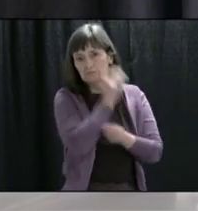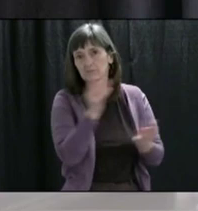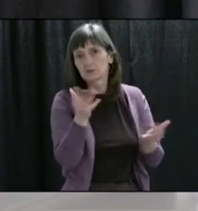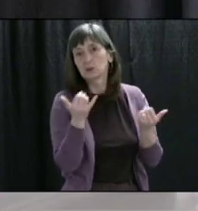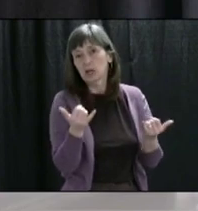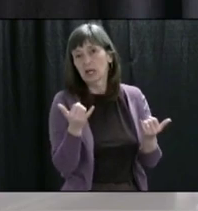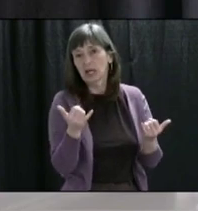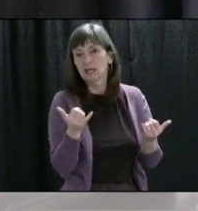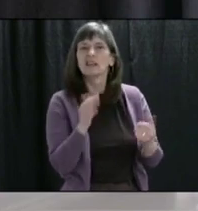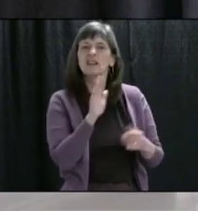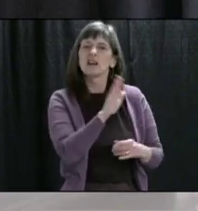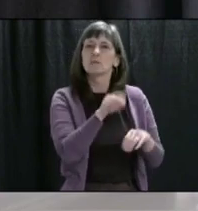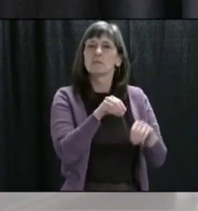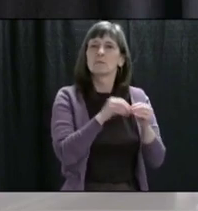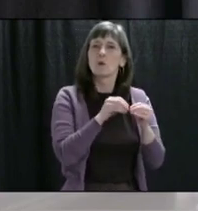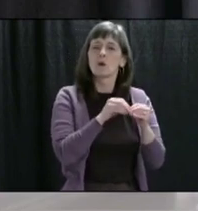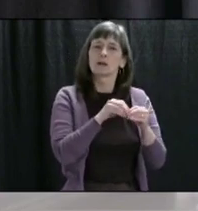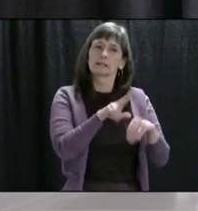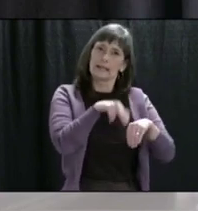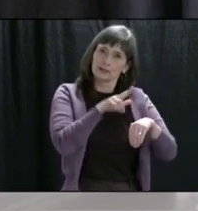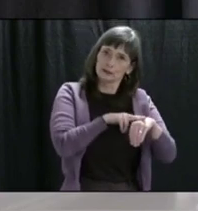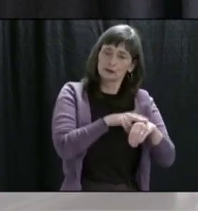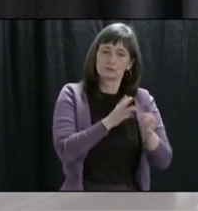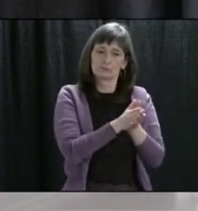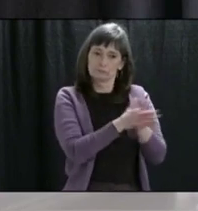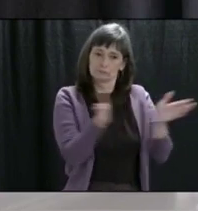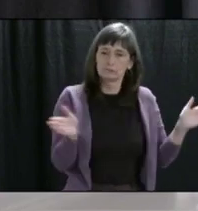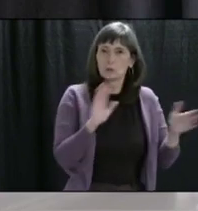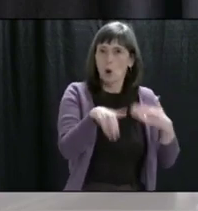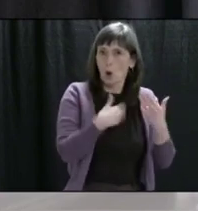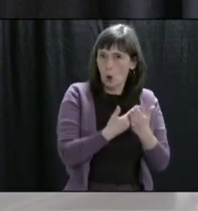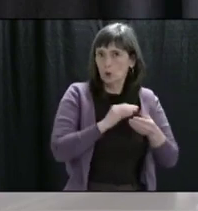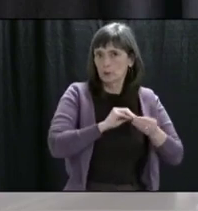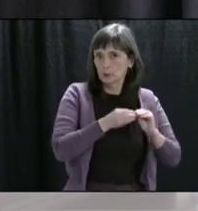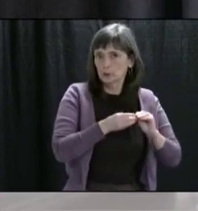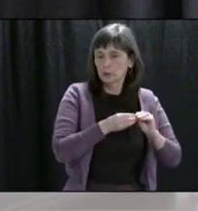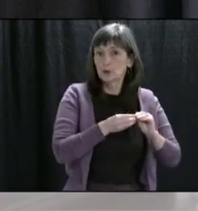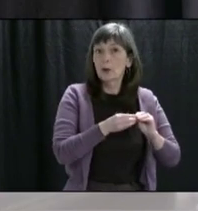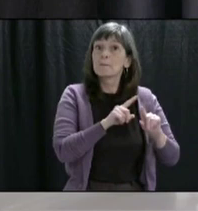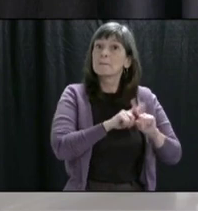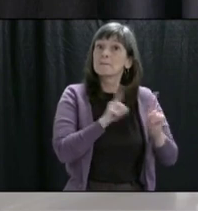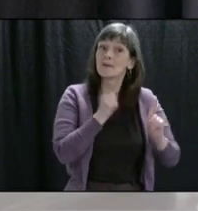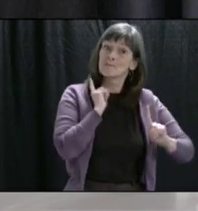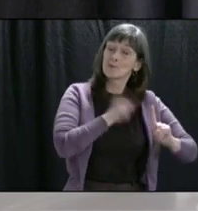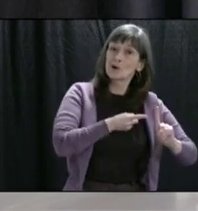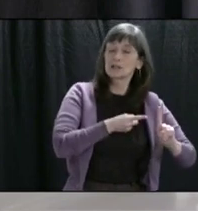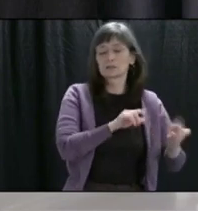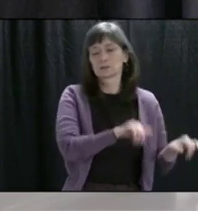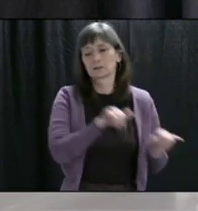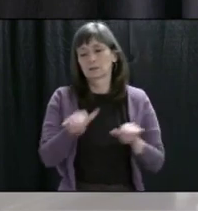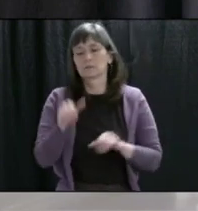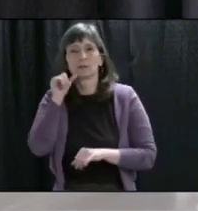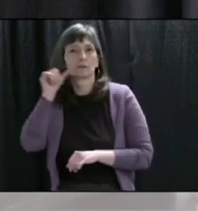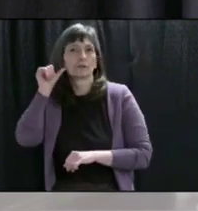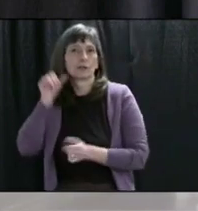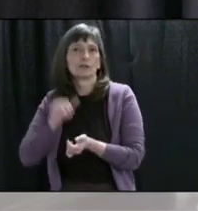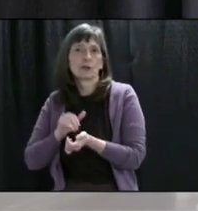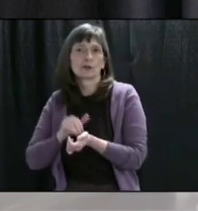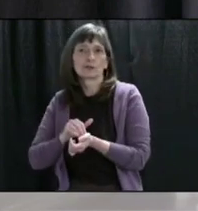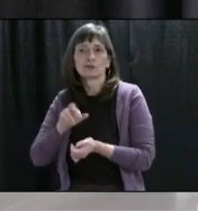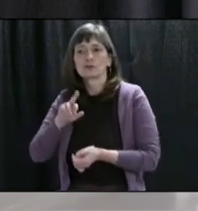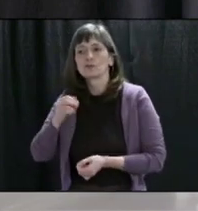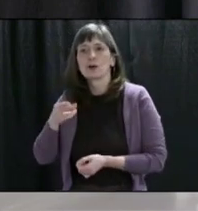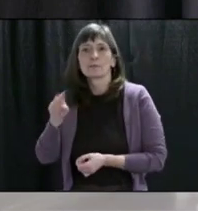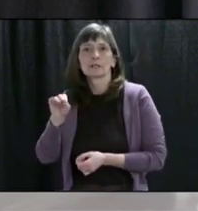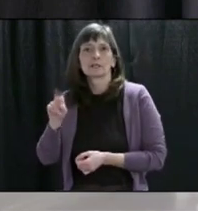reflect a national picture, the messages they send are the same ones that Dr. Rahman repeated yesterday, and that